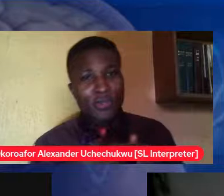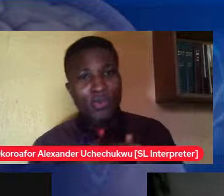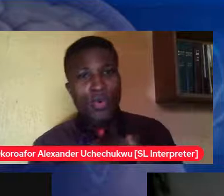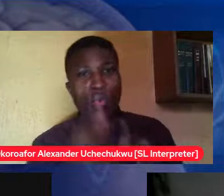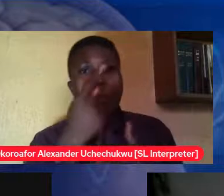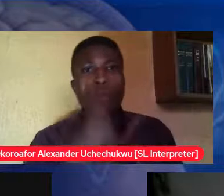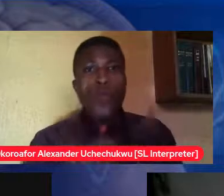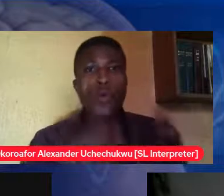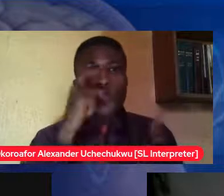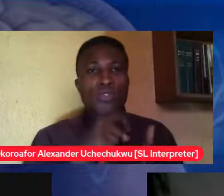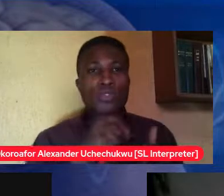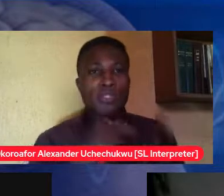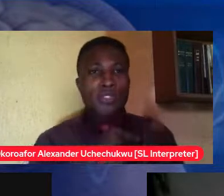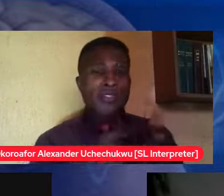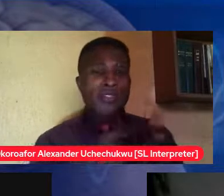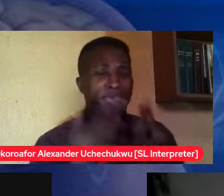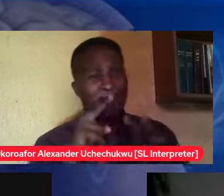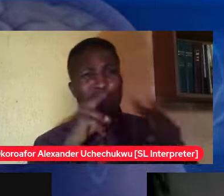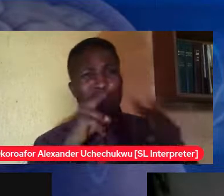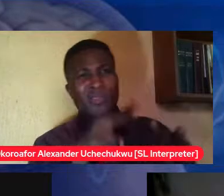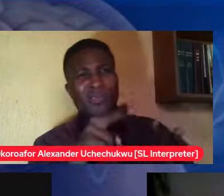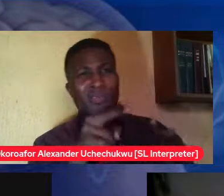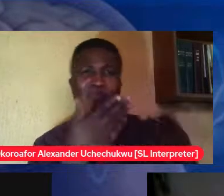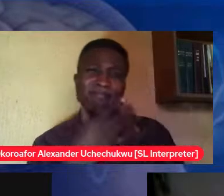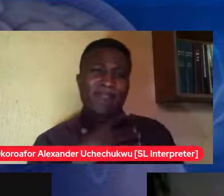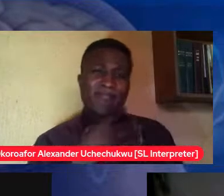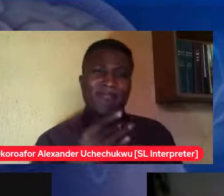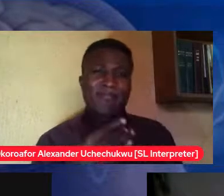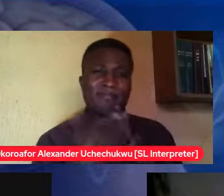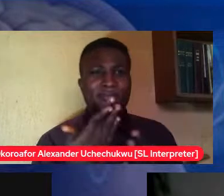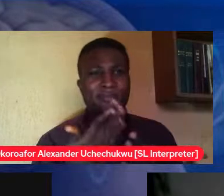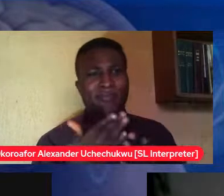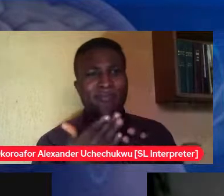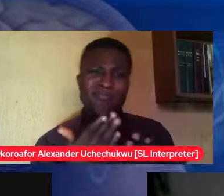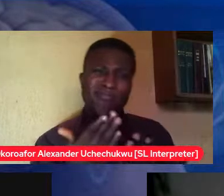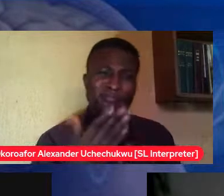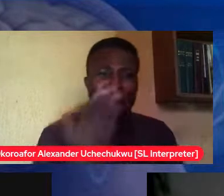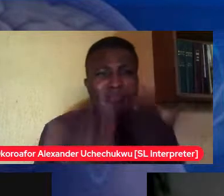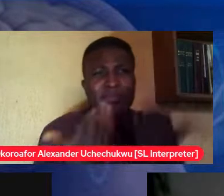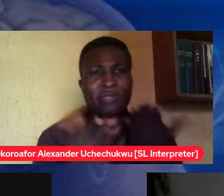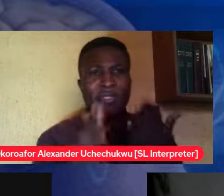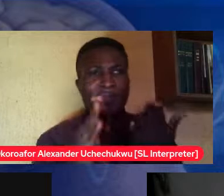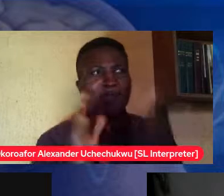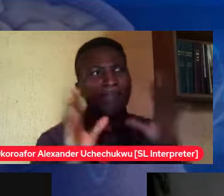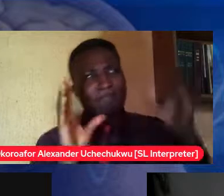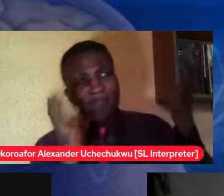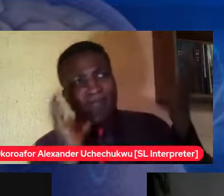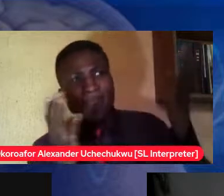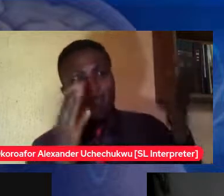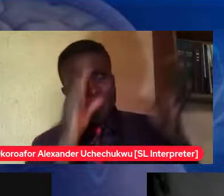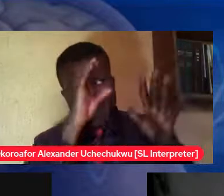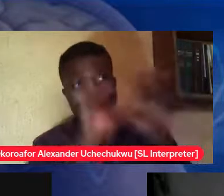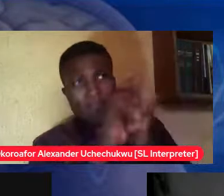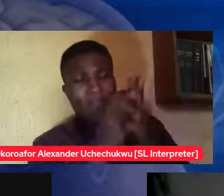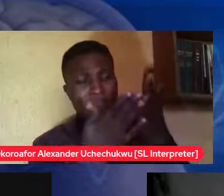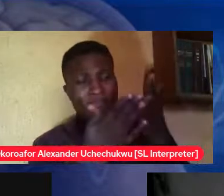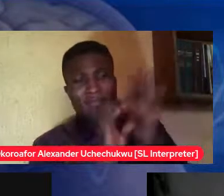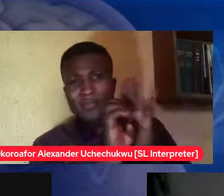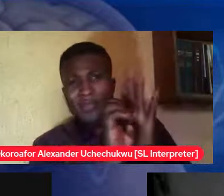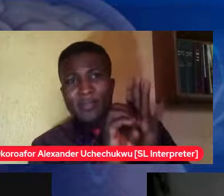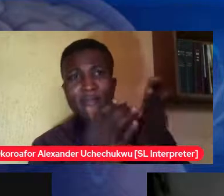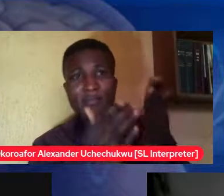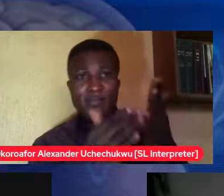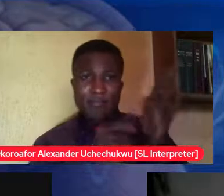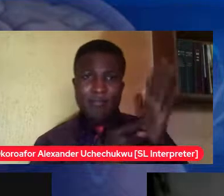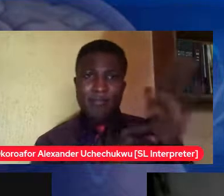married to this person can we do a marriage for individuals with disability that for me shouldn't be if we do our homework right from the beginning